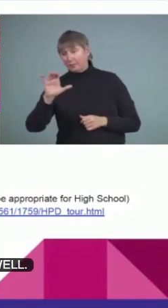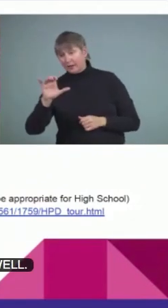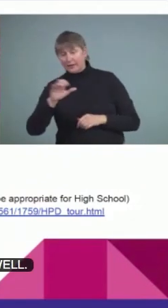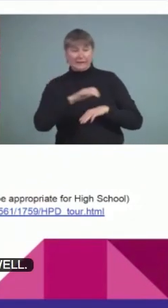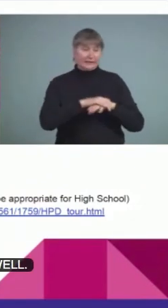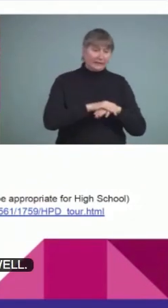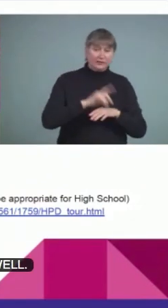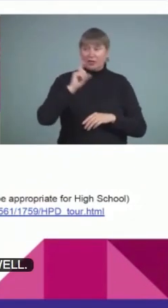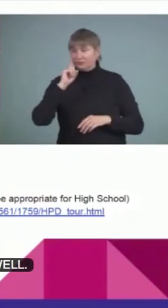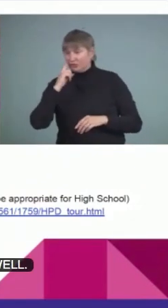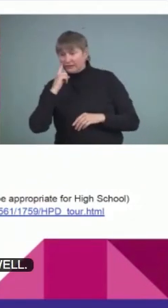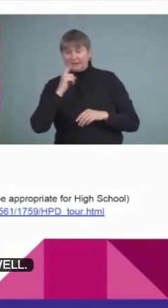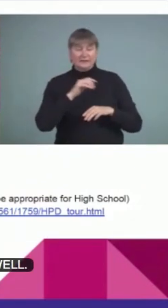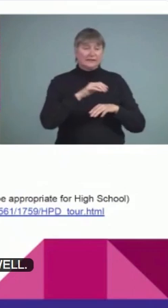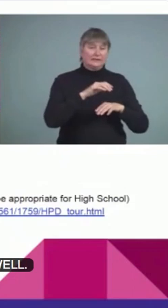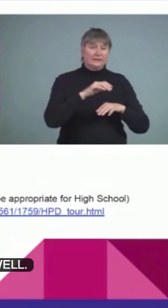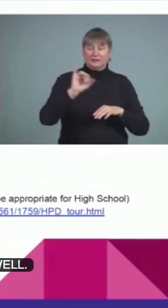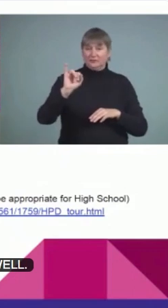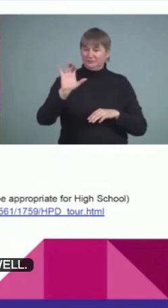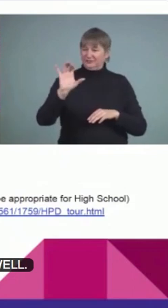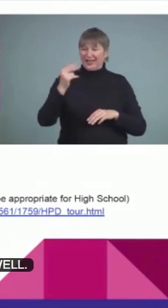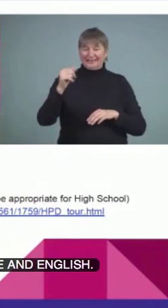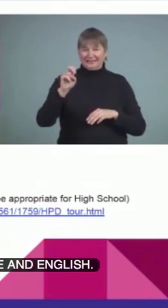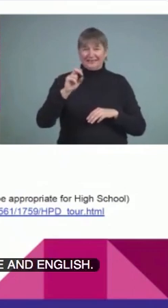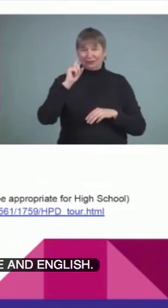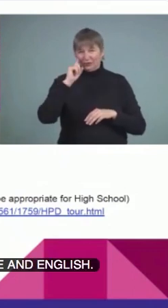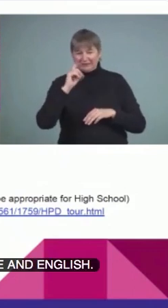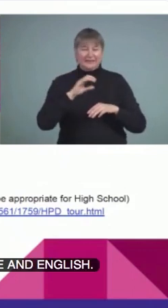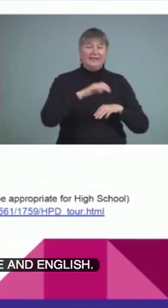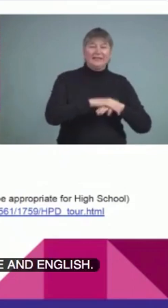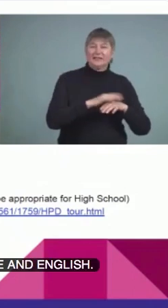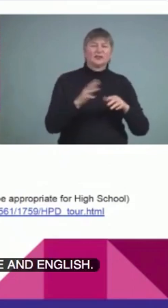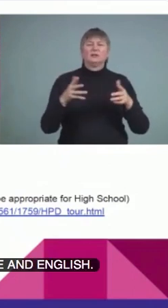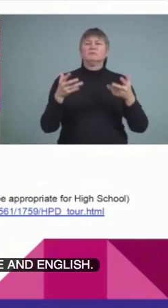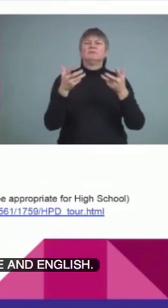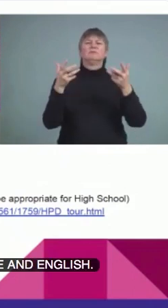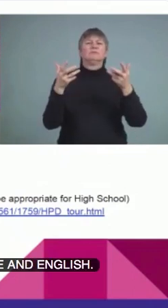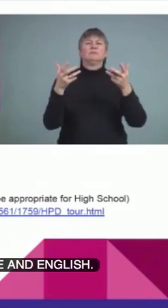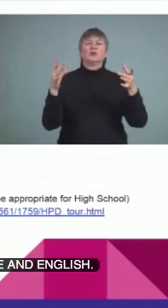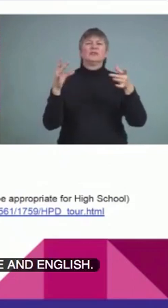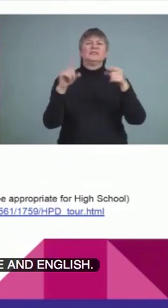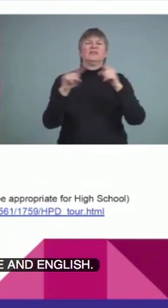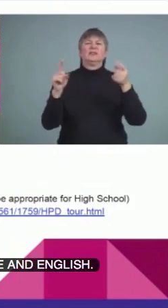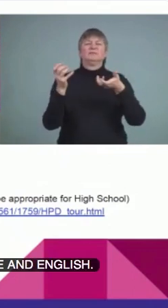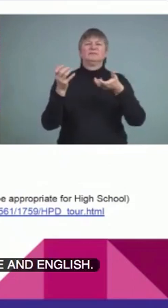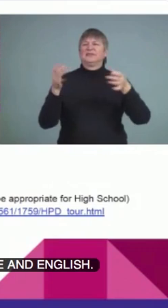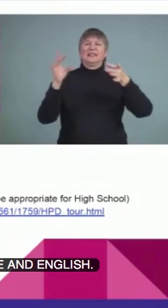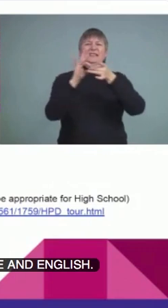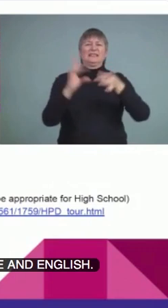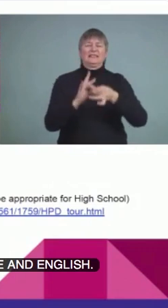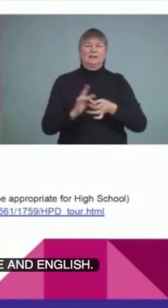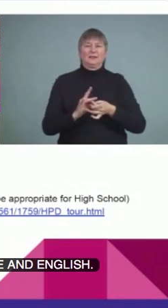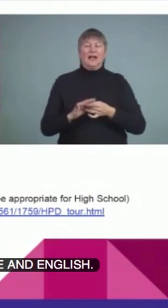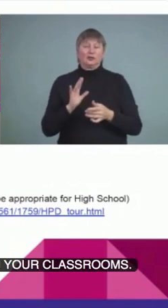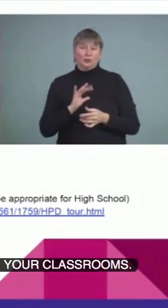There's Chinese and English. So, I would definitely encourage you to have these in your classrooms. And